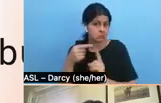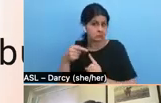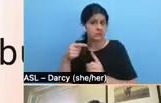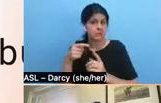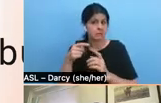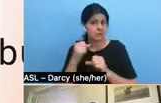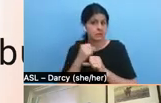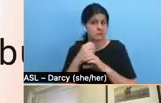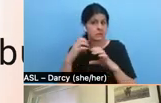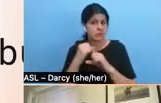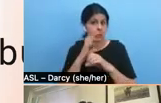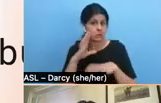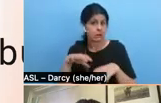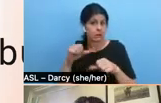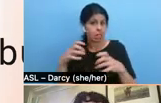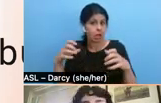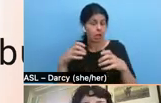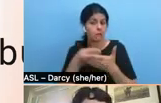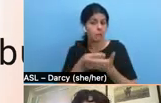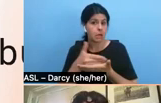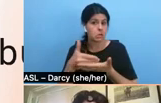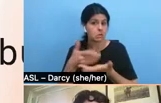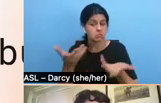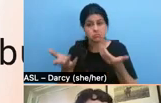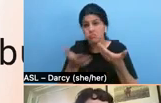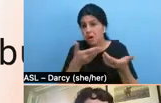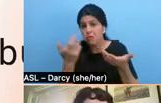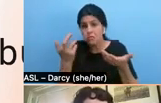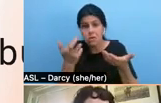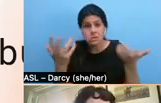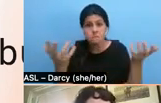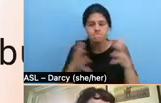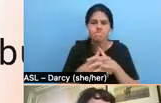of the budget? Maybe, you know, for whatever reason, um,